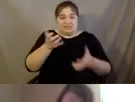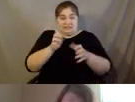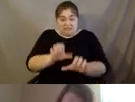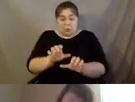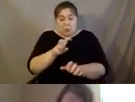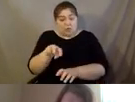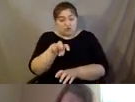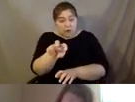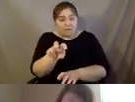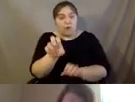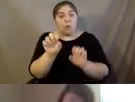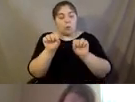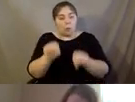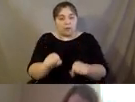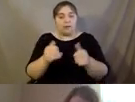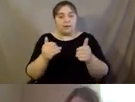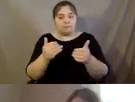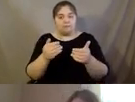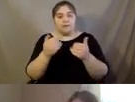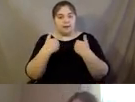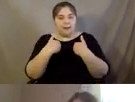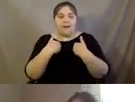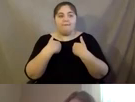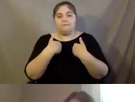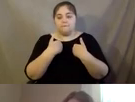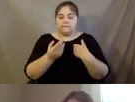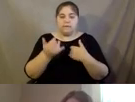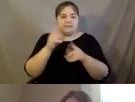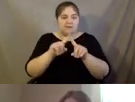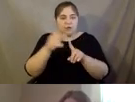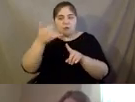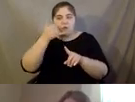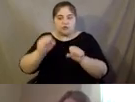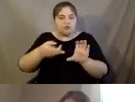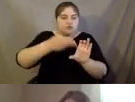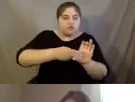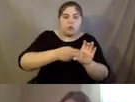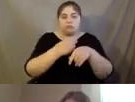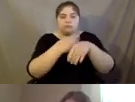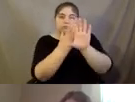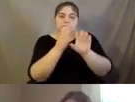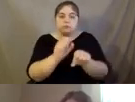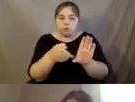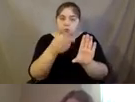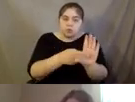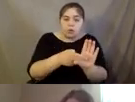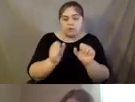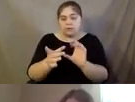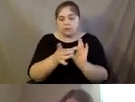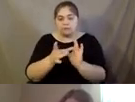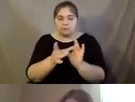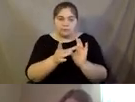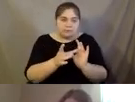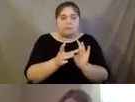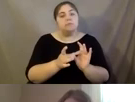conversations that count, um, call that she could get on and touch base with people and keep her connected in kind of a low tech way